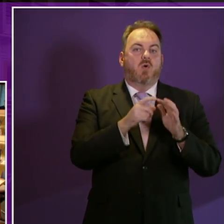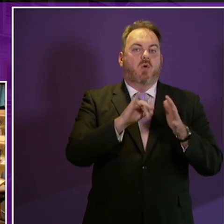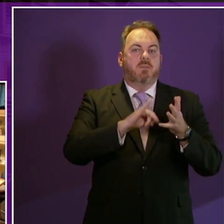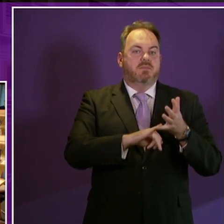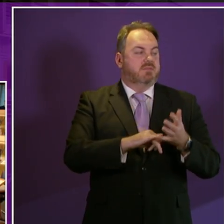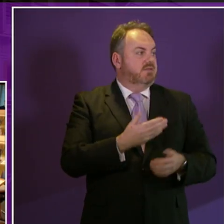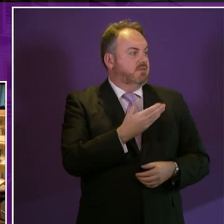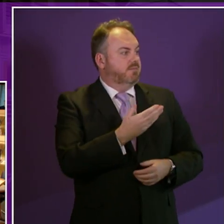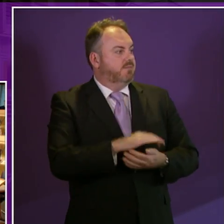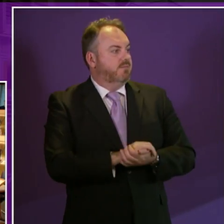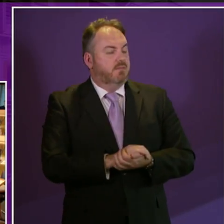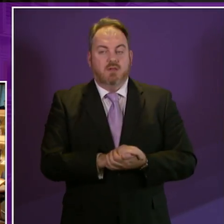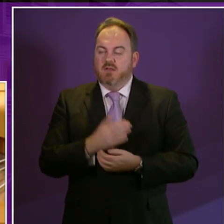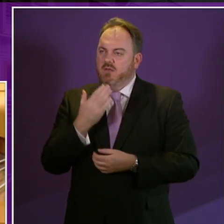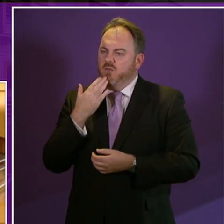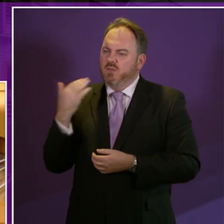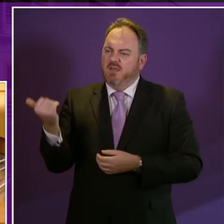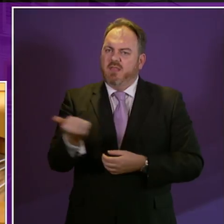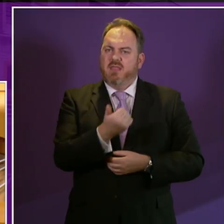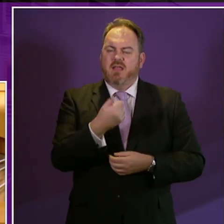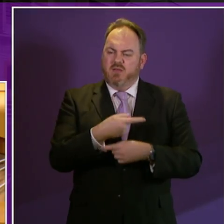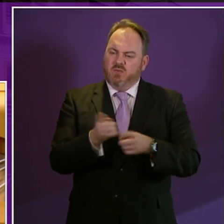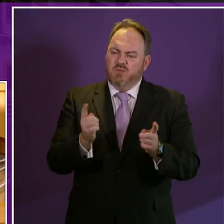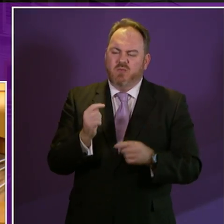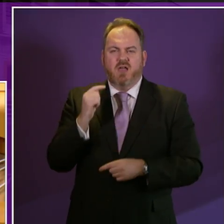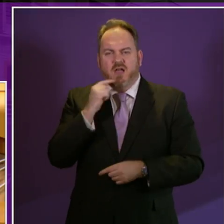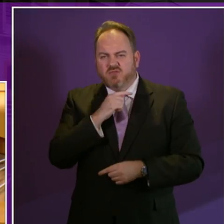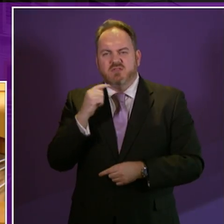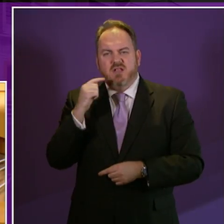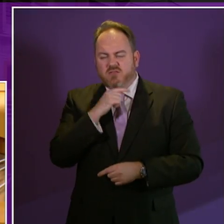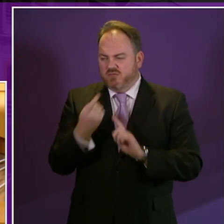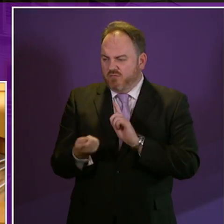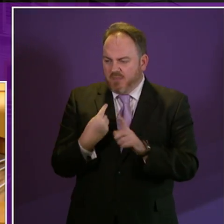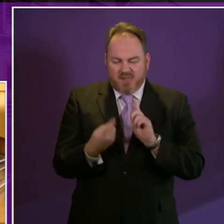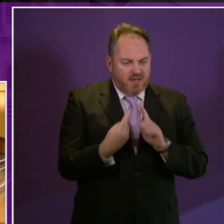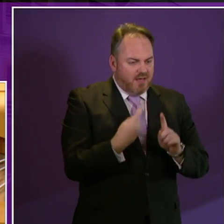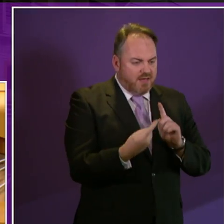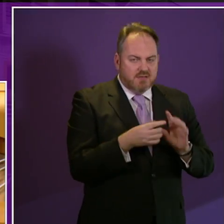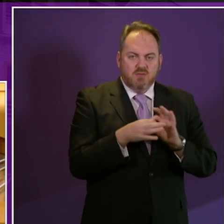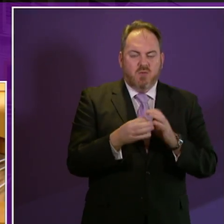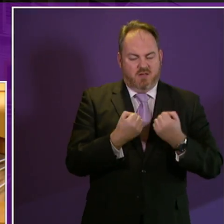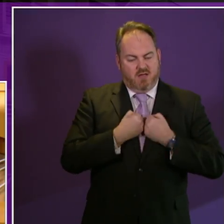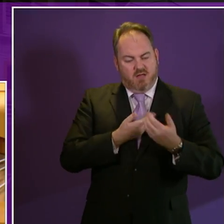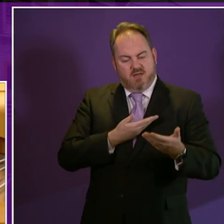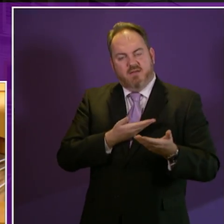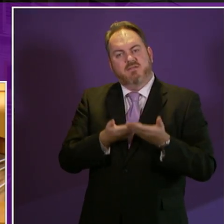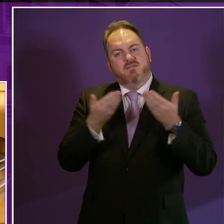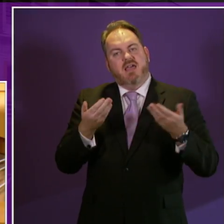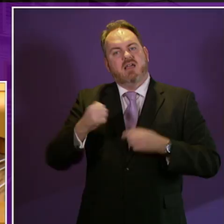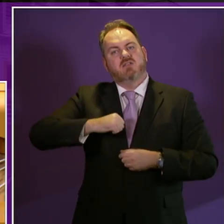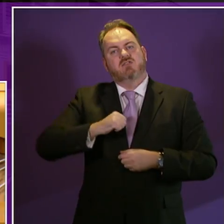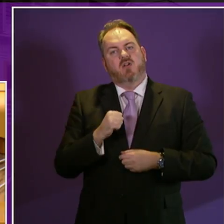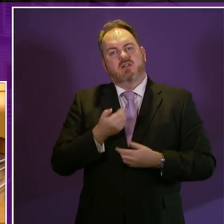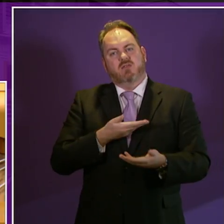I'd also like to thank the hundreds of people who responded to the Fairer Scotland consultation. One of the most important lines